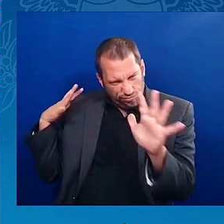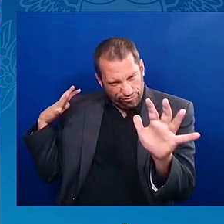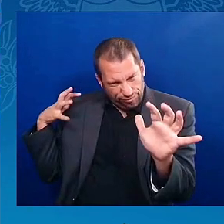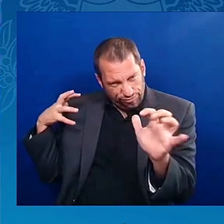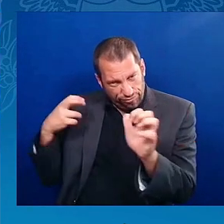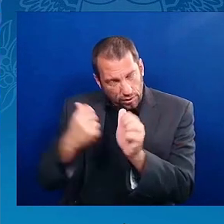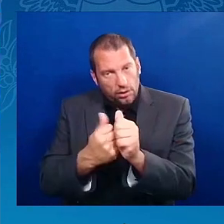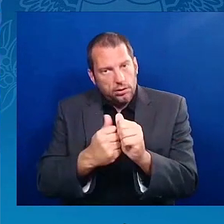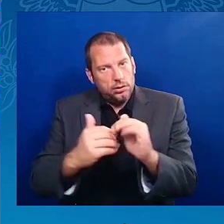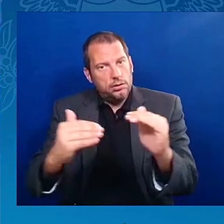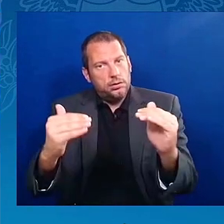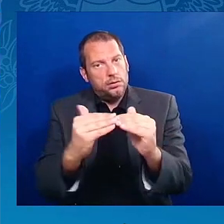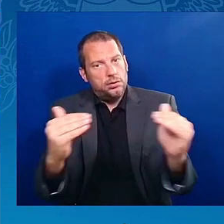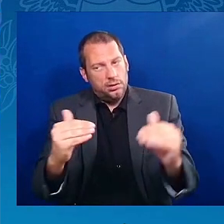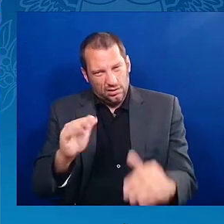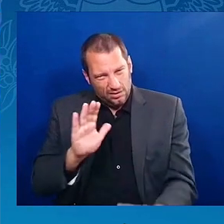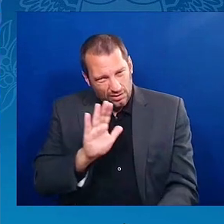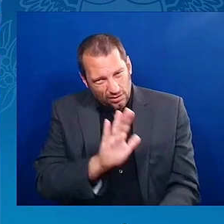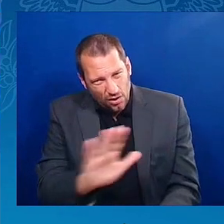Good, good.